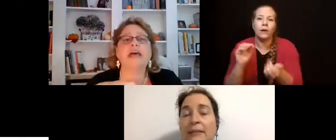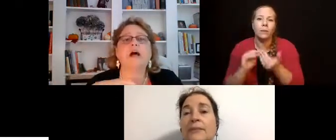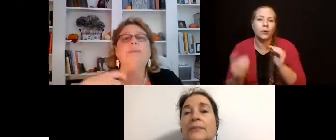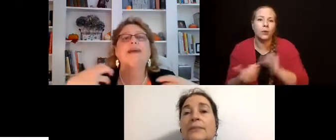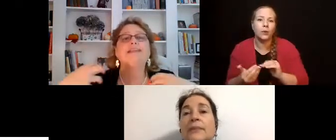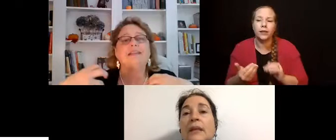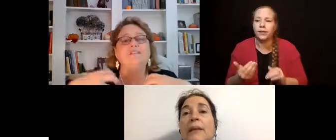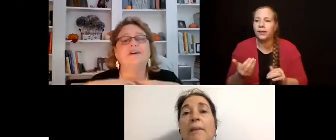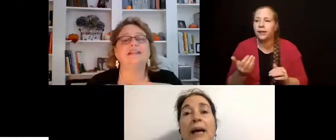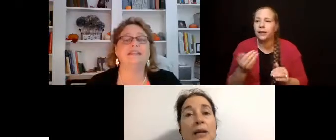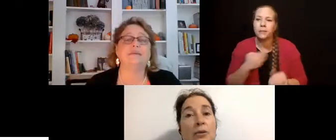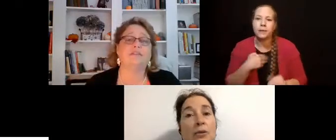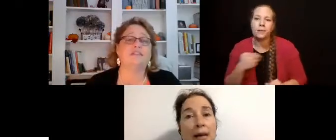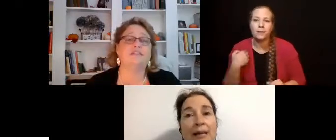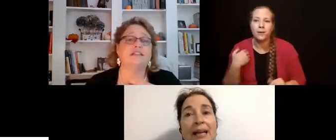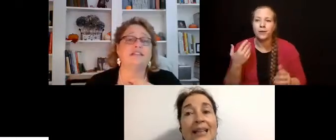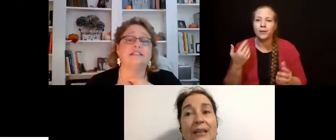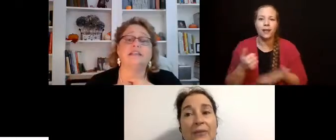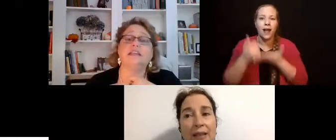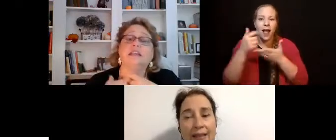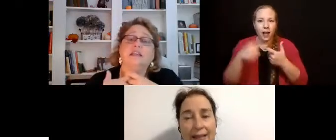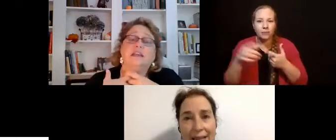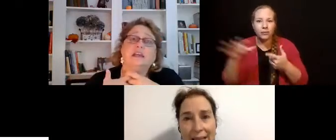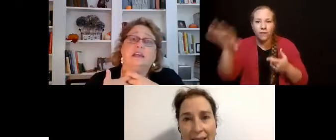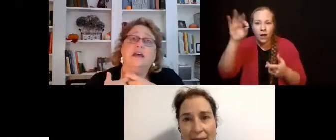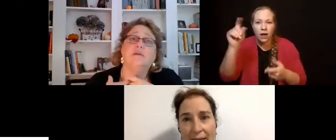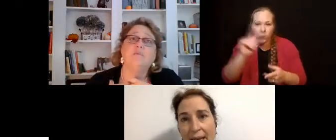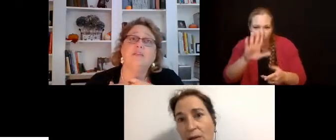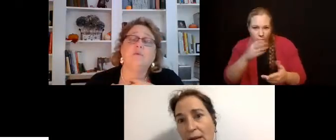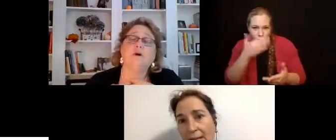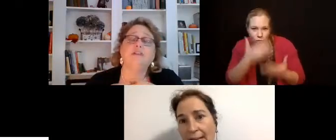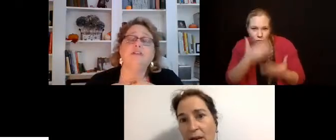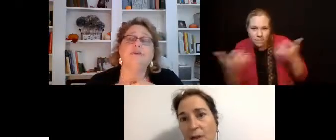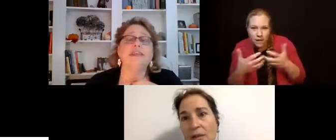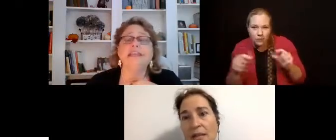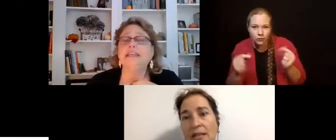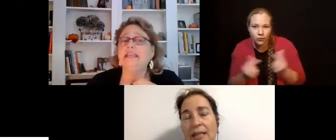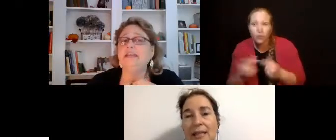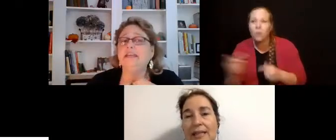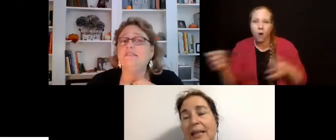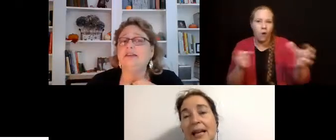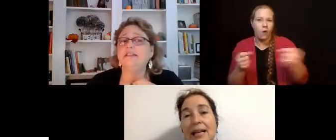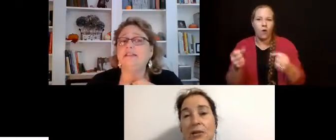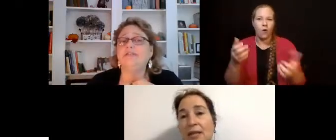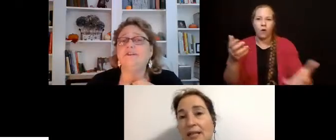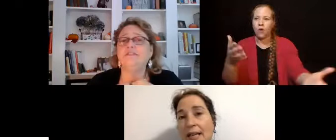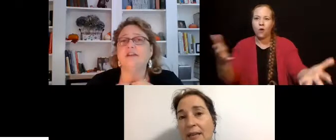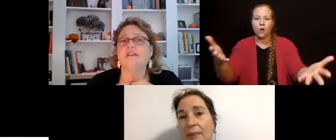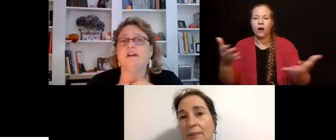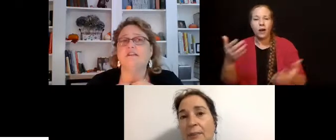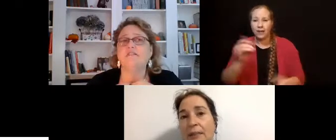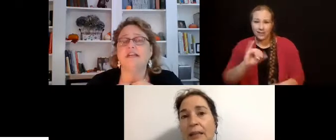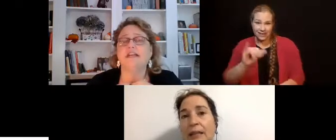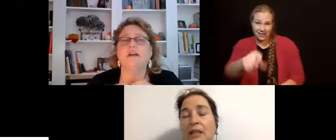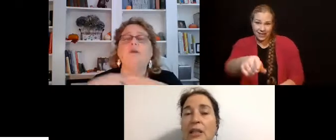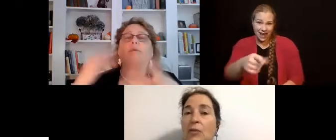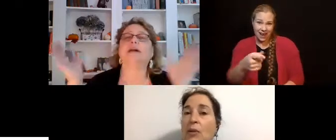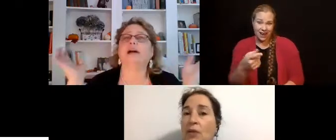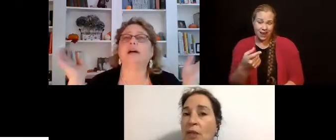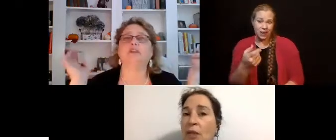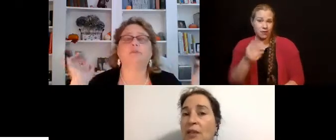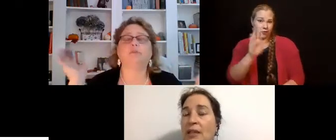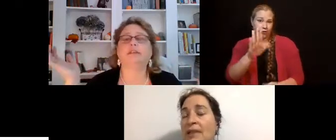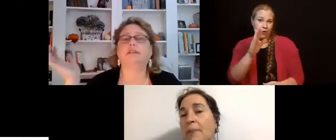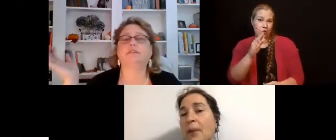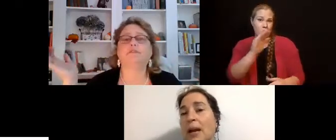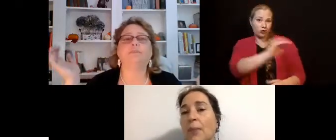To help identify some of those things that they want to do. I think any of us, if our son or daughter said, oh